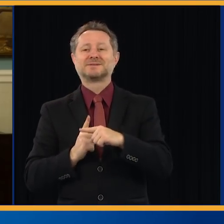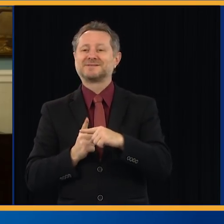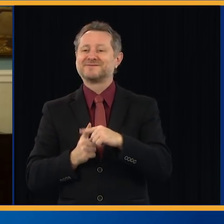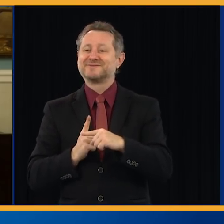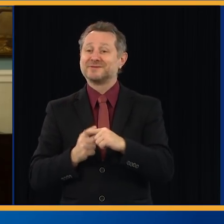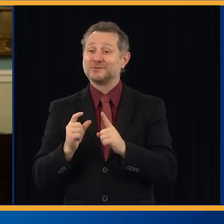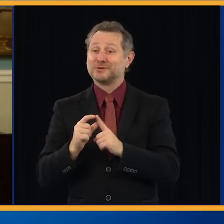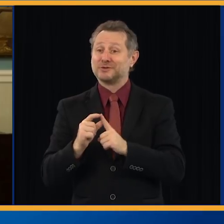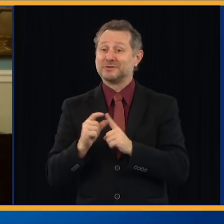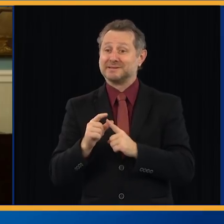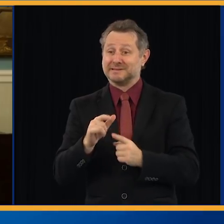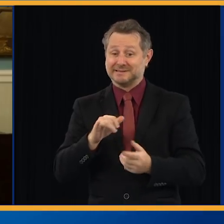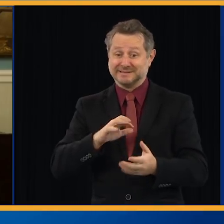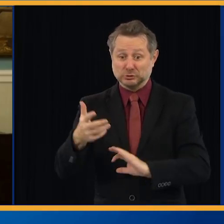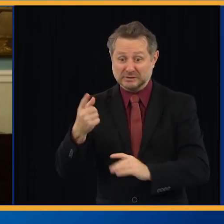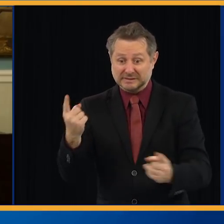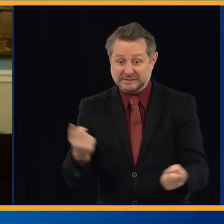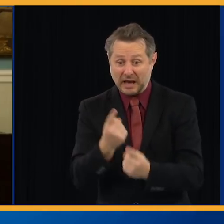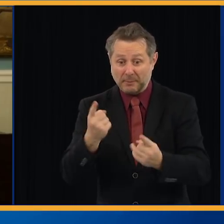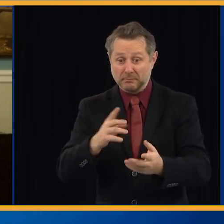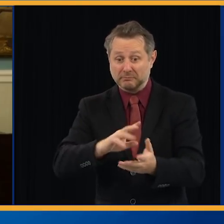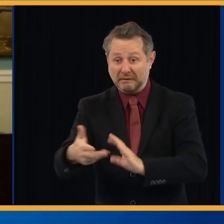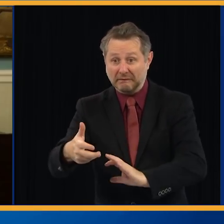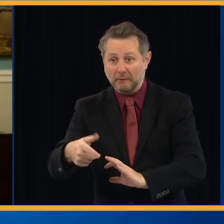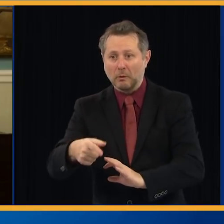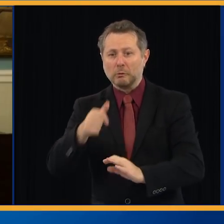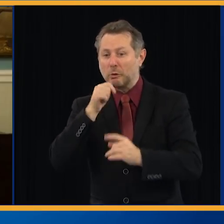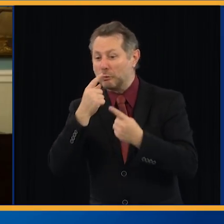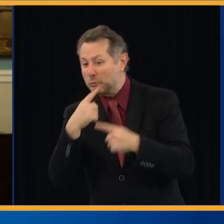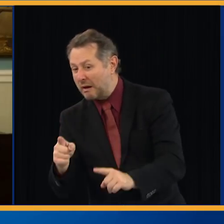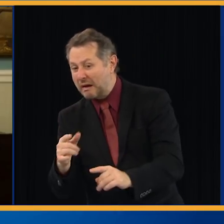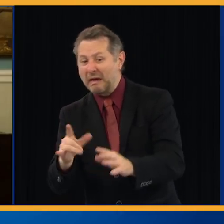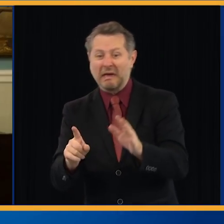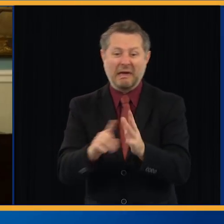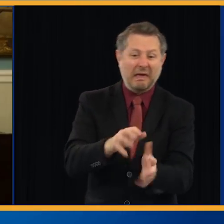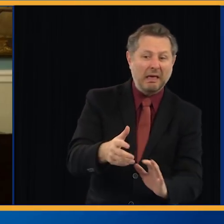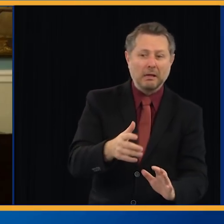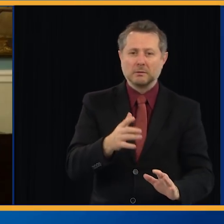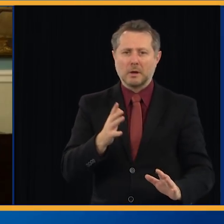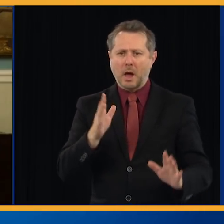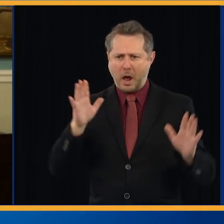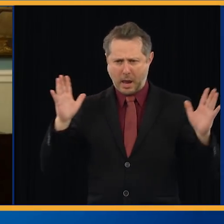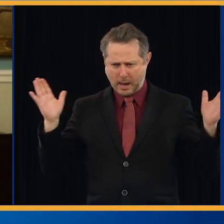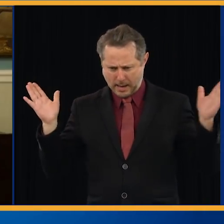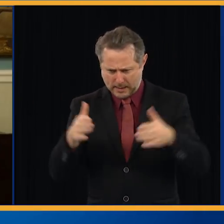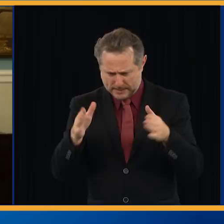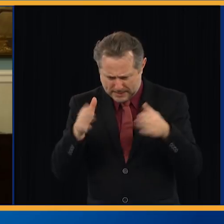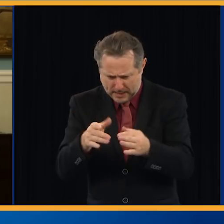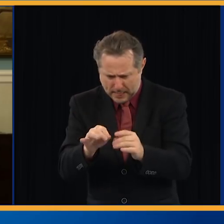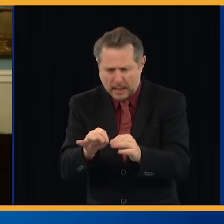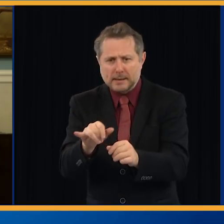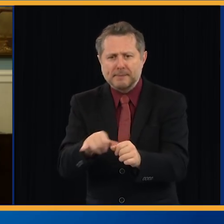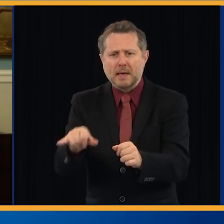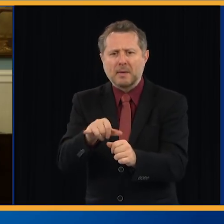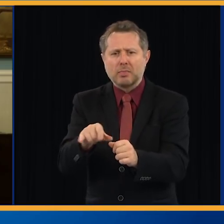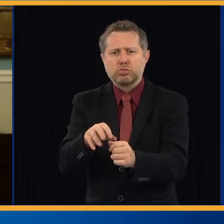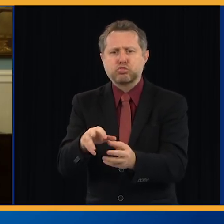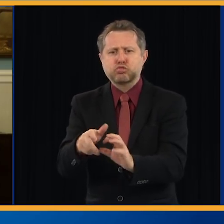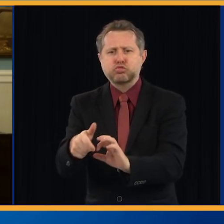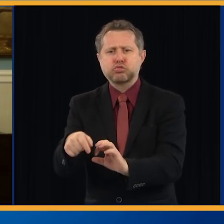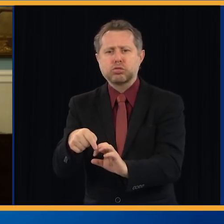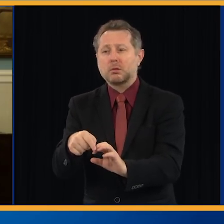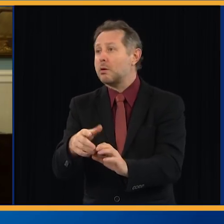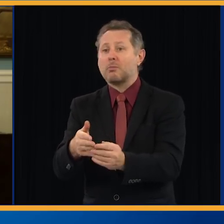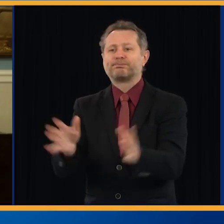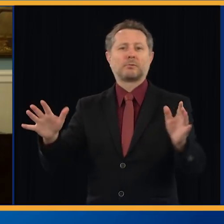isn't working or has been thought about in a very narrow way, and we go someplace new and better, that's a positive. And I think what